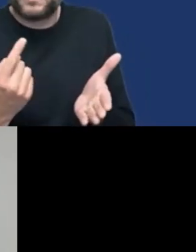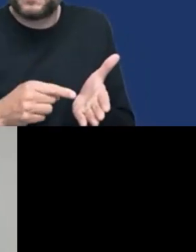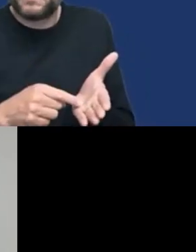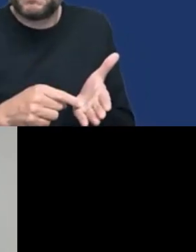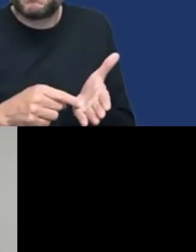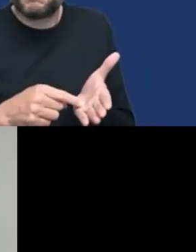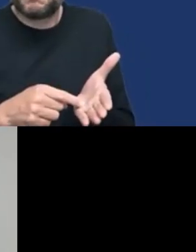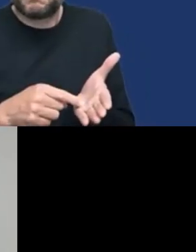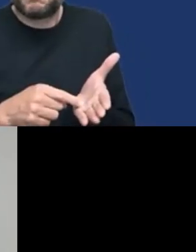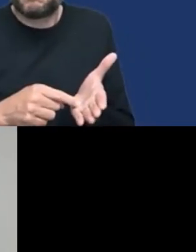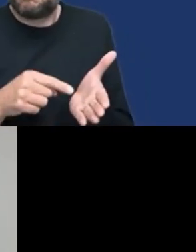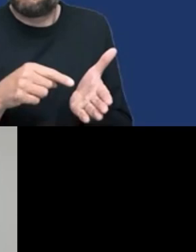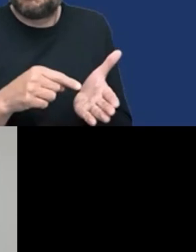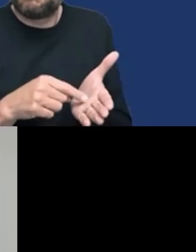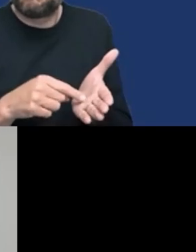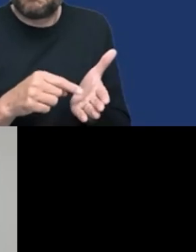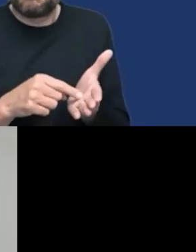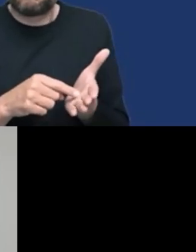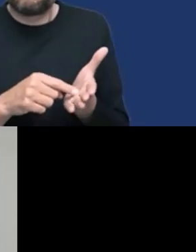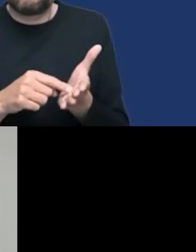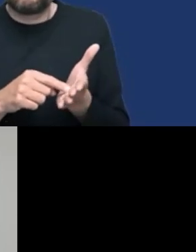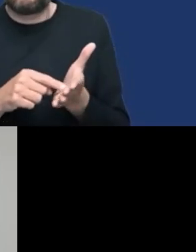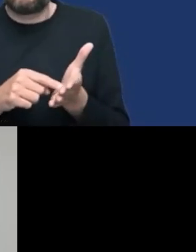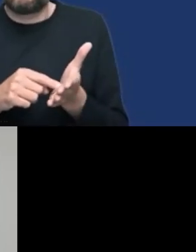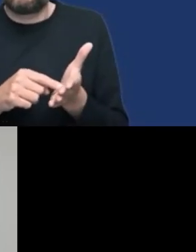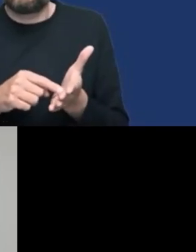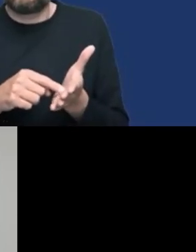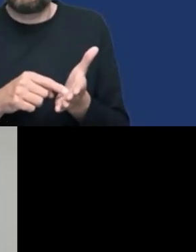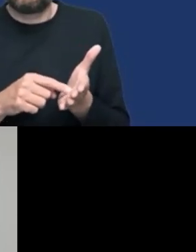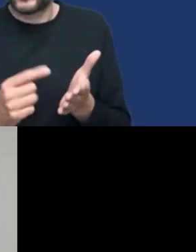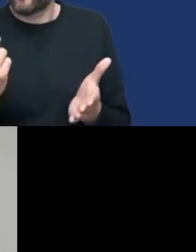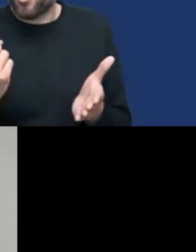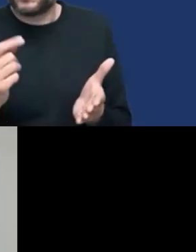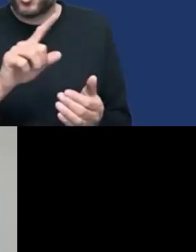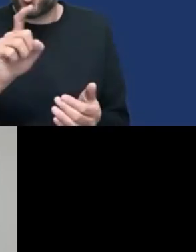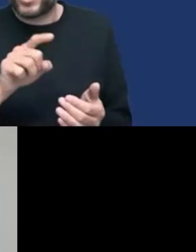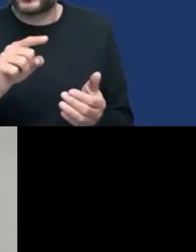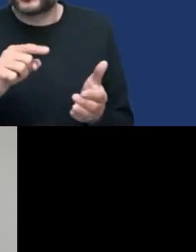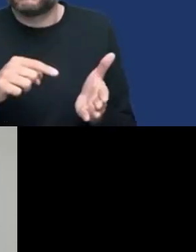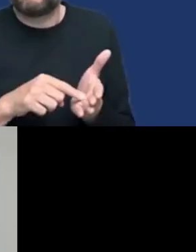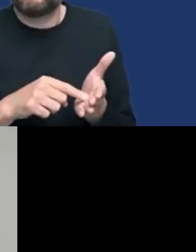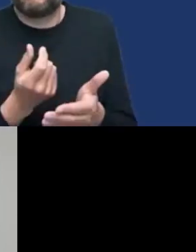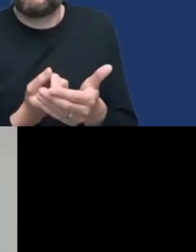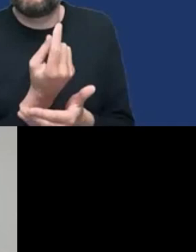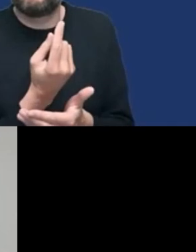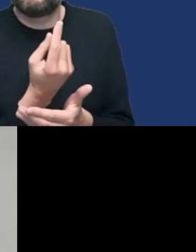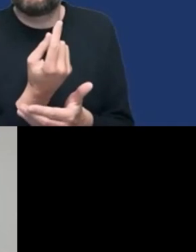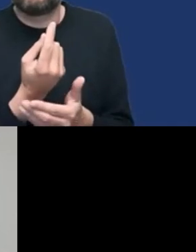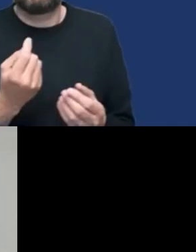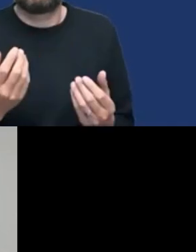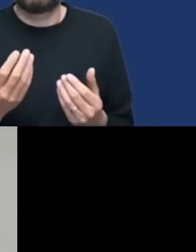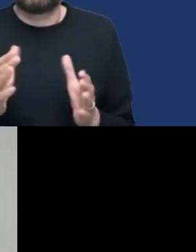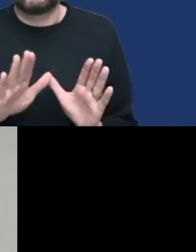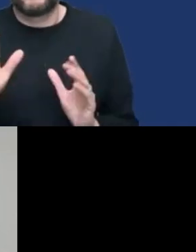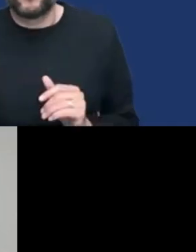to Anna, and that is about in what stage of the product